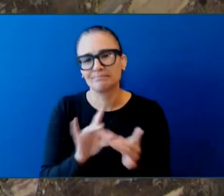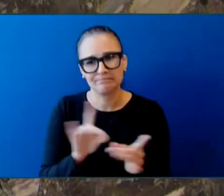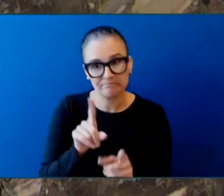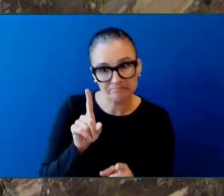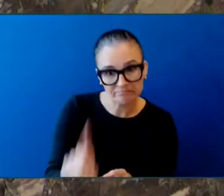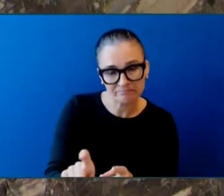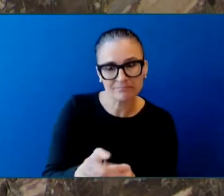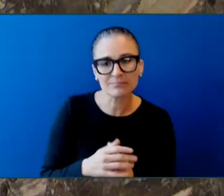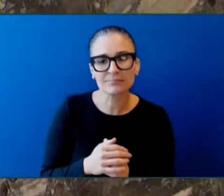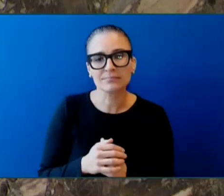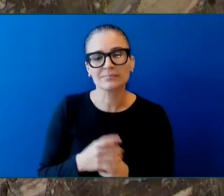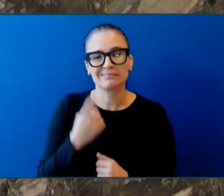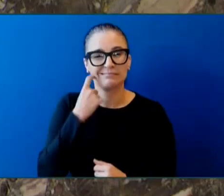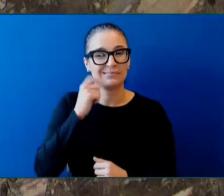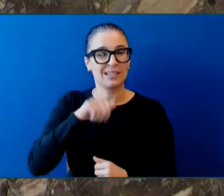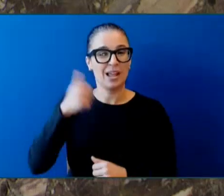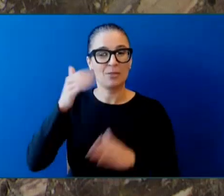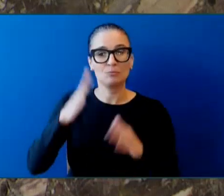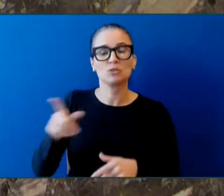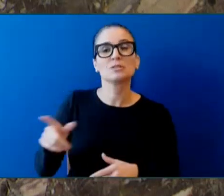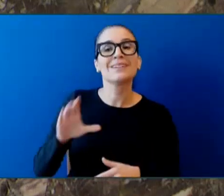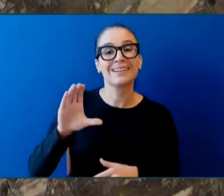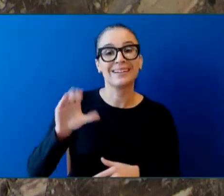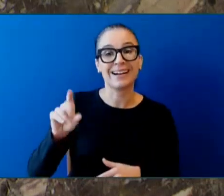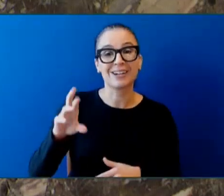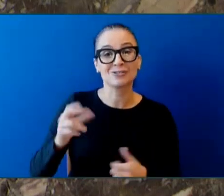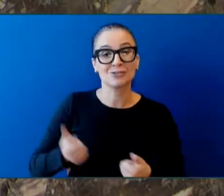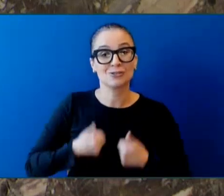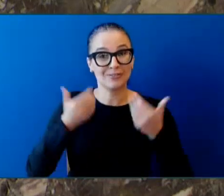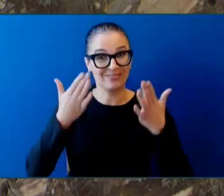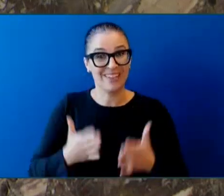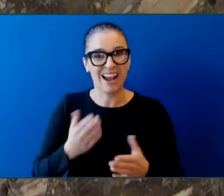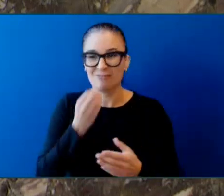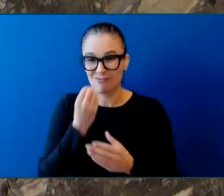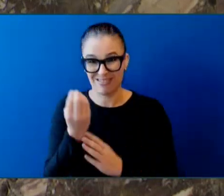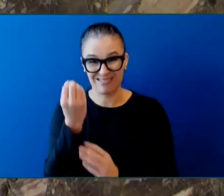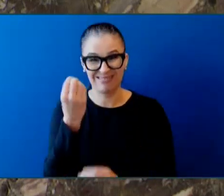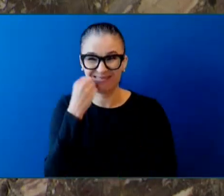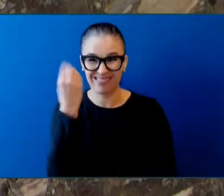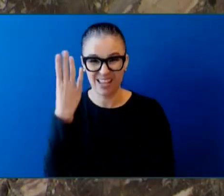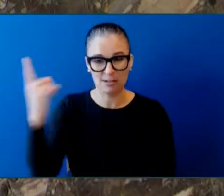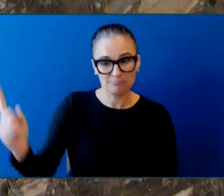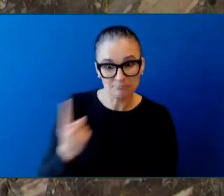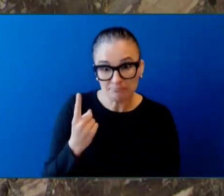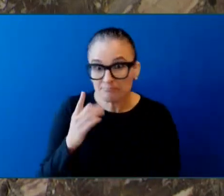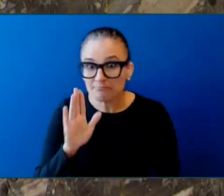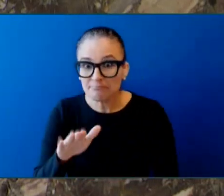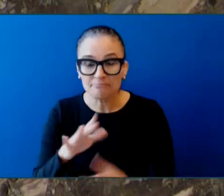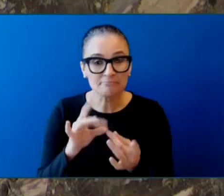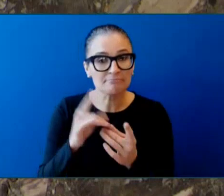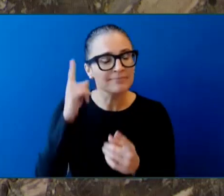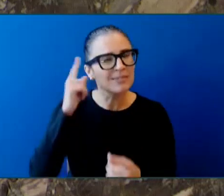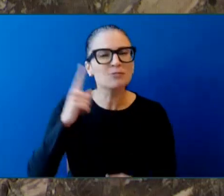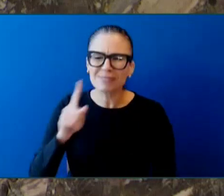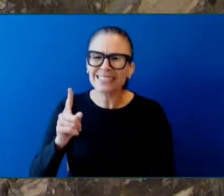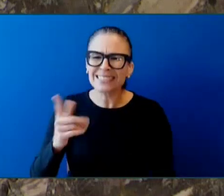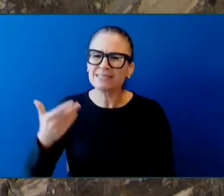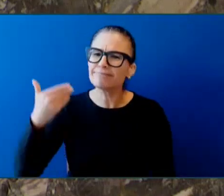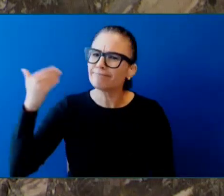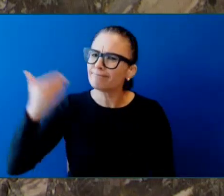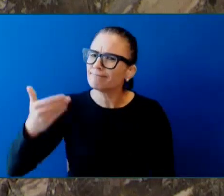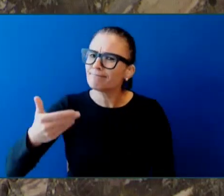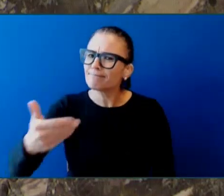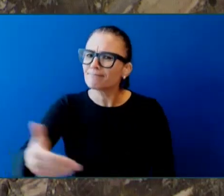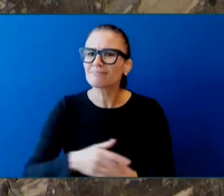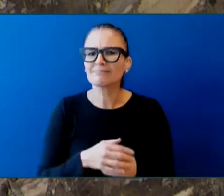Survivor Luncheon. I thank her and every one of those women who bravely and compassionately initiate these